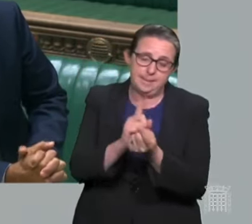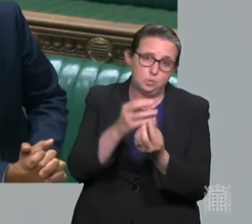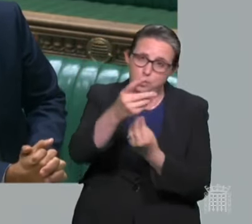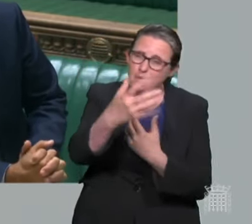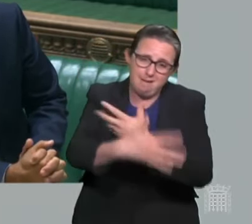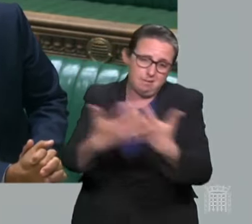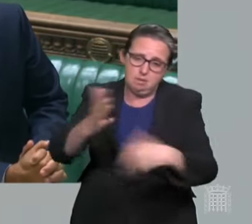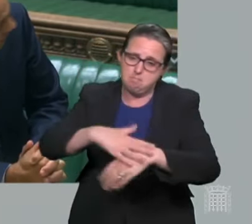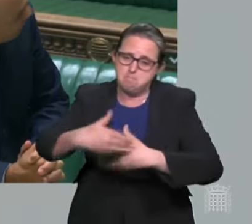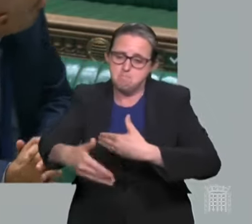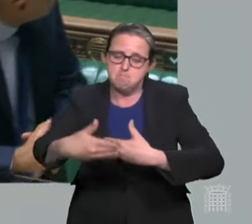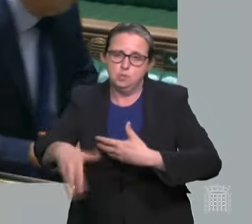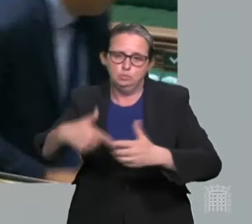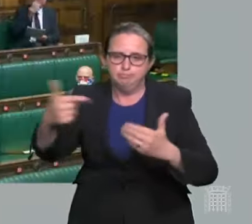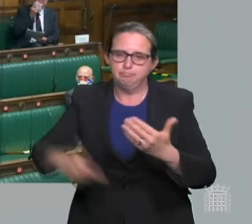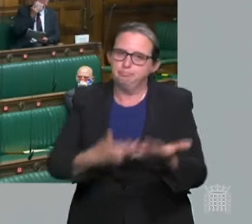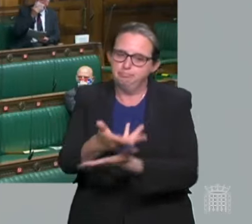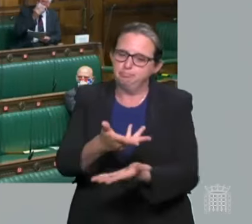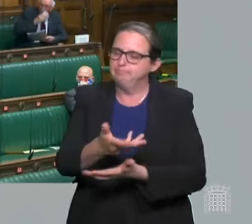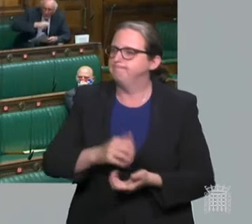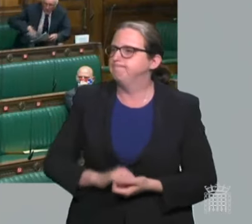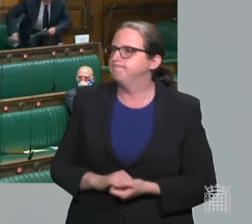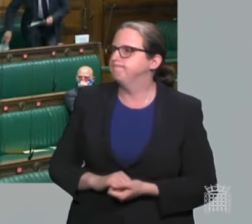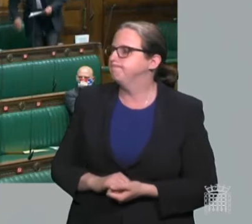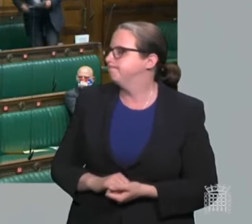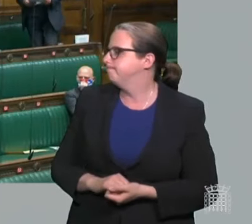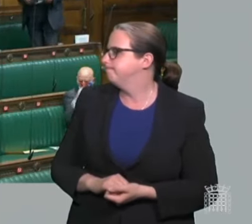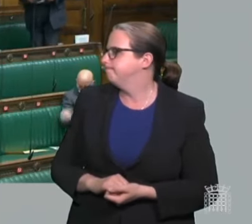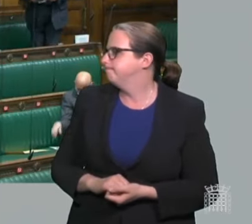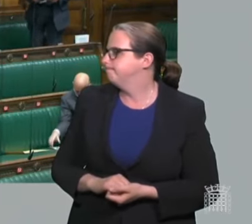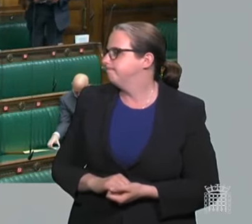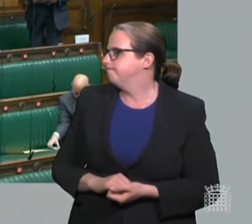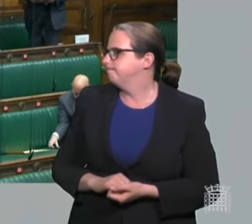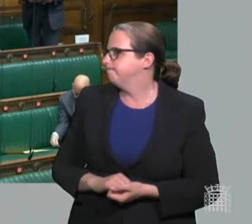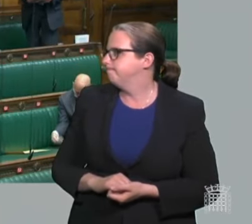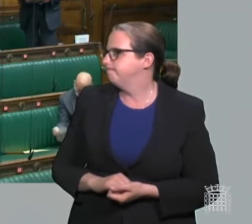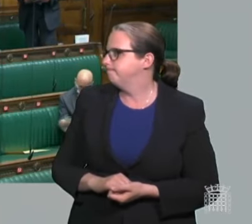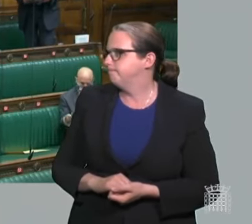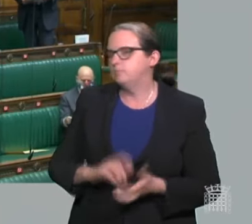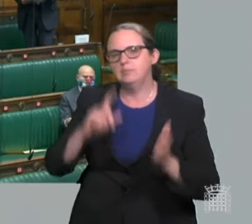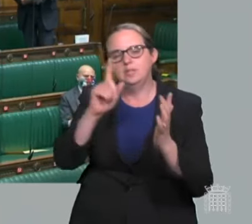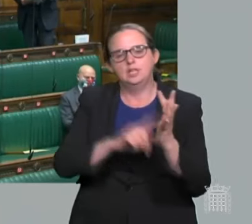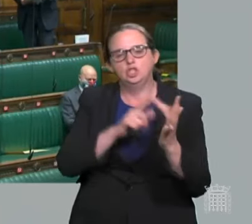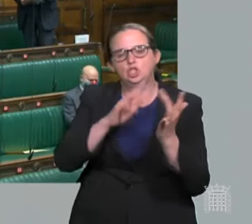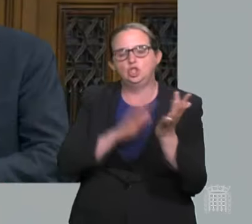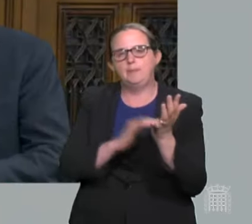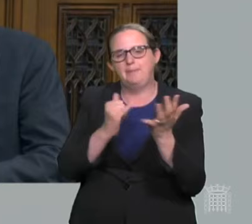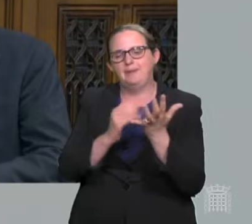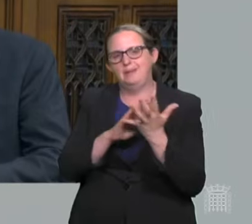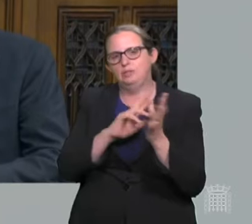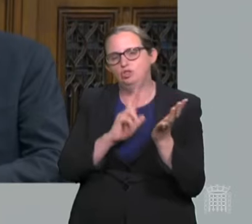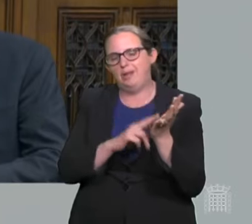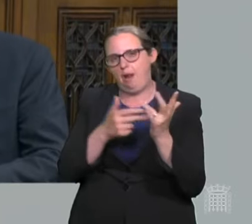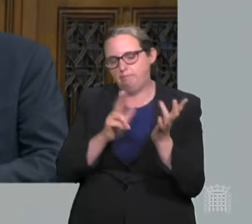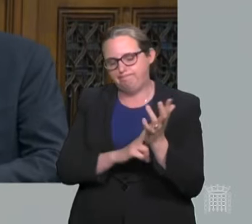any occasion to discuss his issues further. Jim Shannon. Madam Deputy Speaker, can I thank the Secretary of for the health statement and the